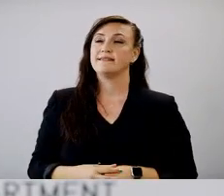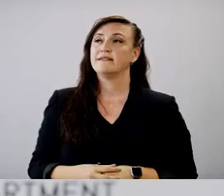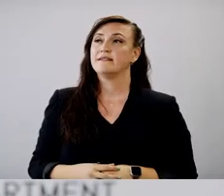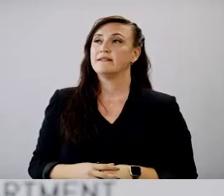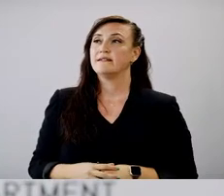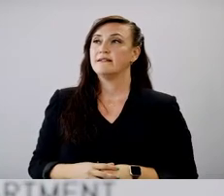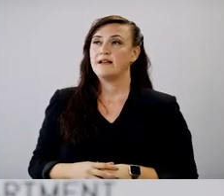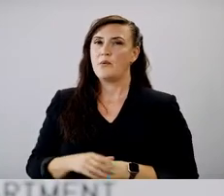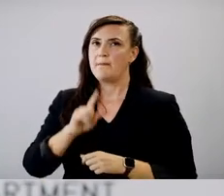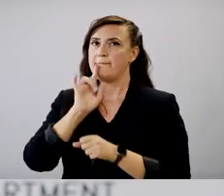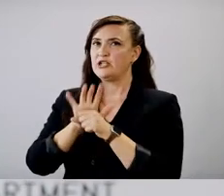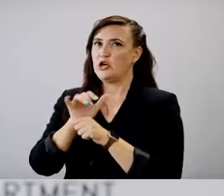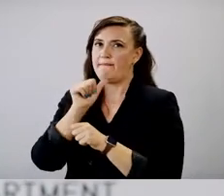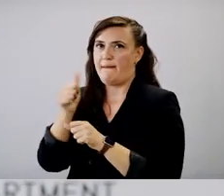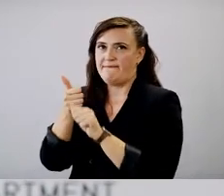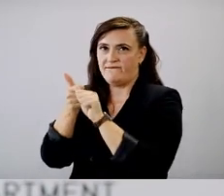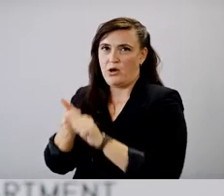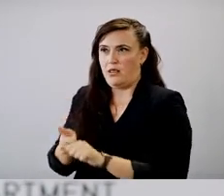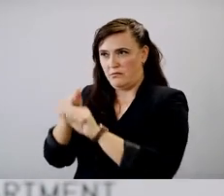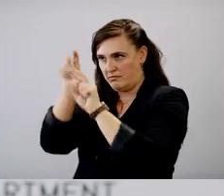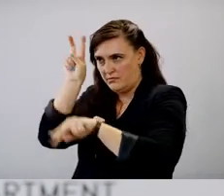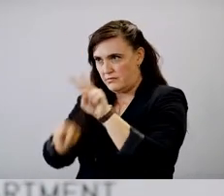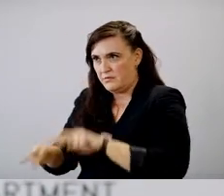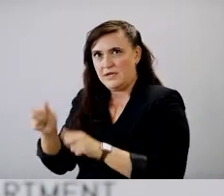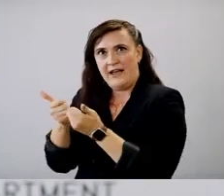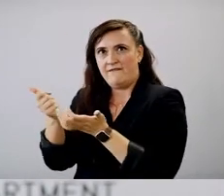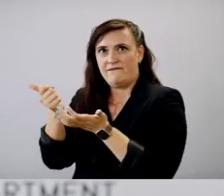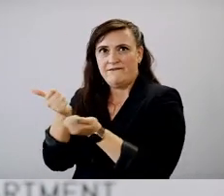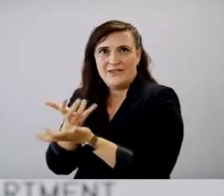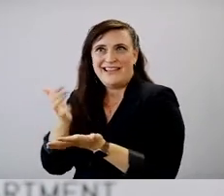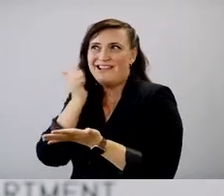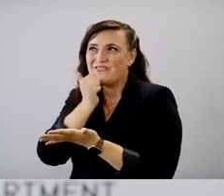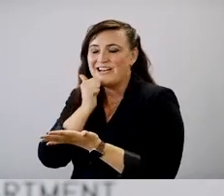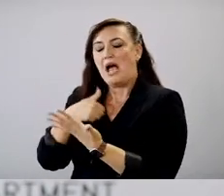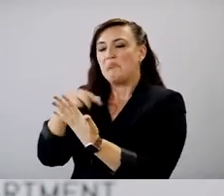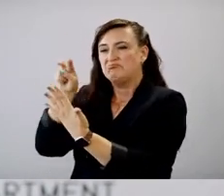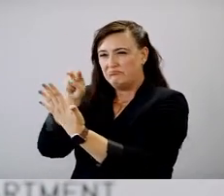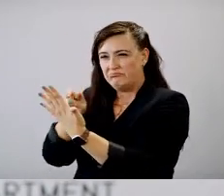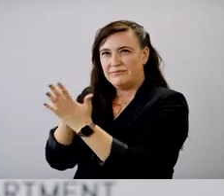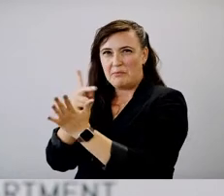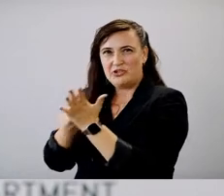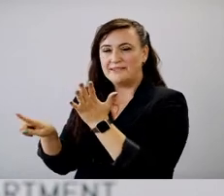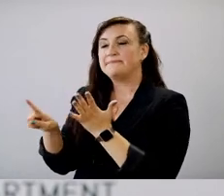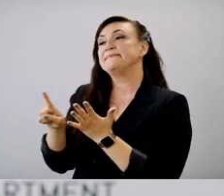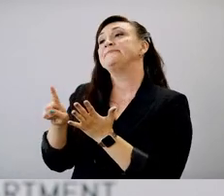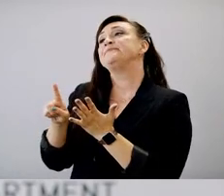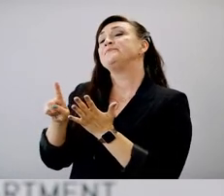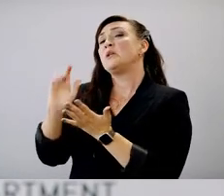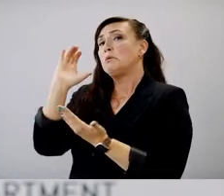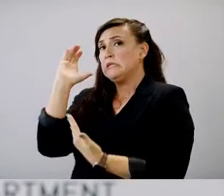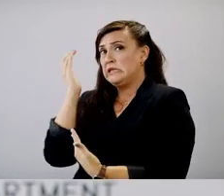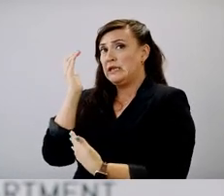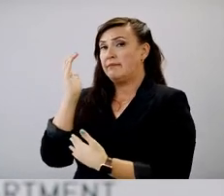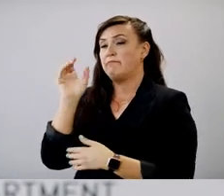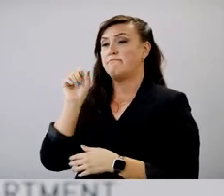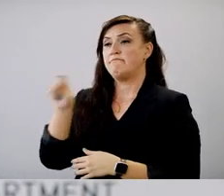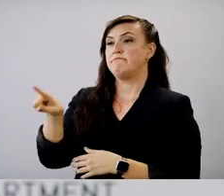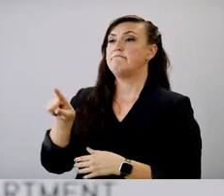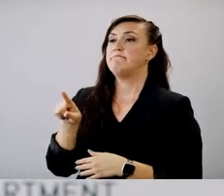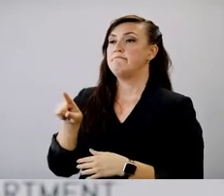Yeah. want to make sure since I don't follow this as closely as my colleagues here, but, uh, as I understand it,